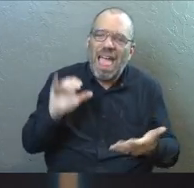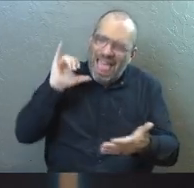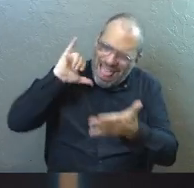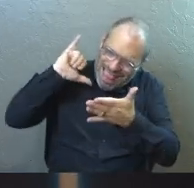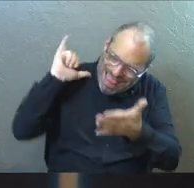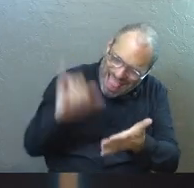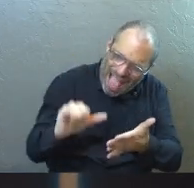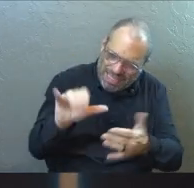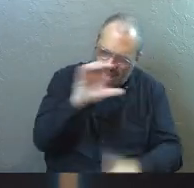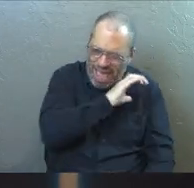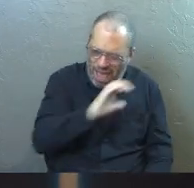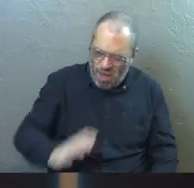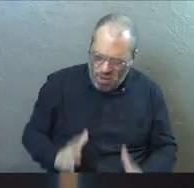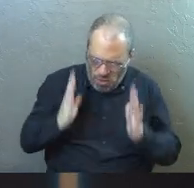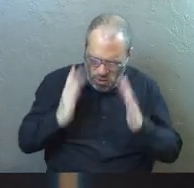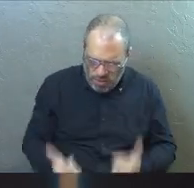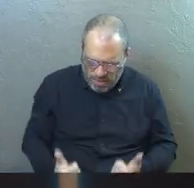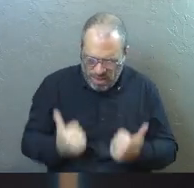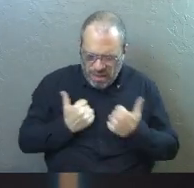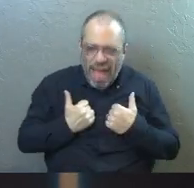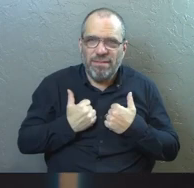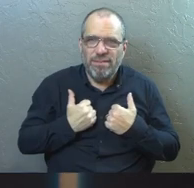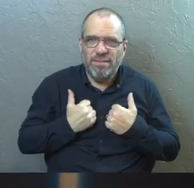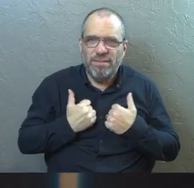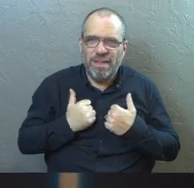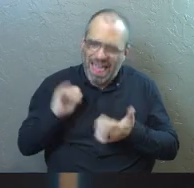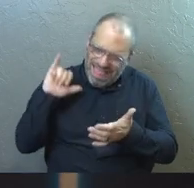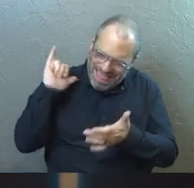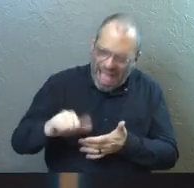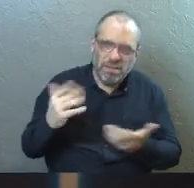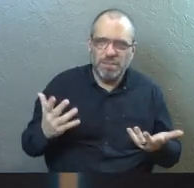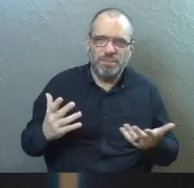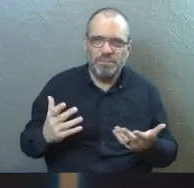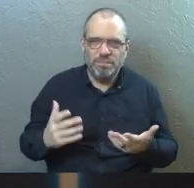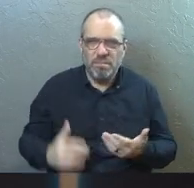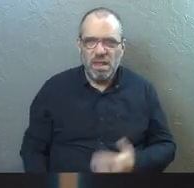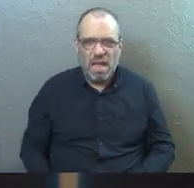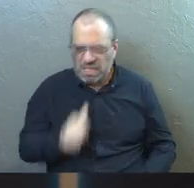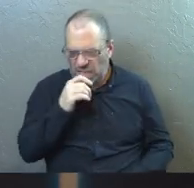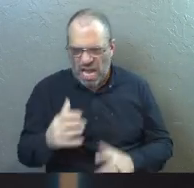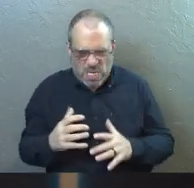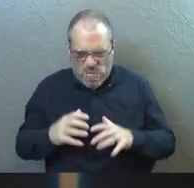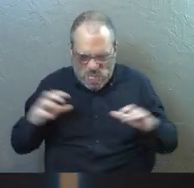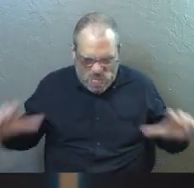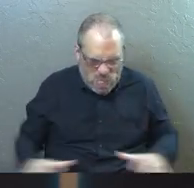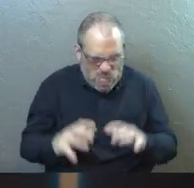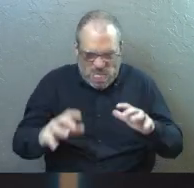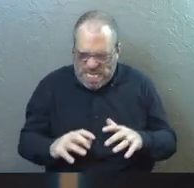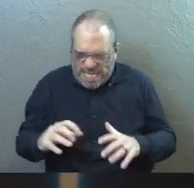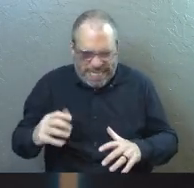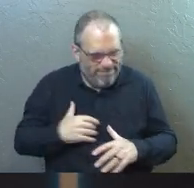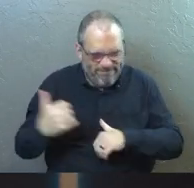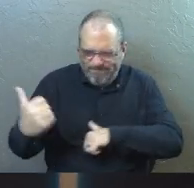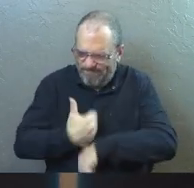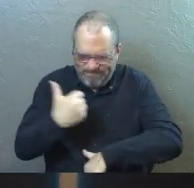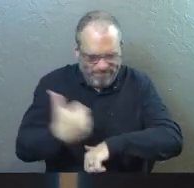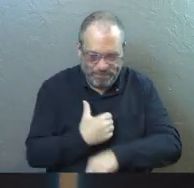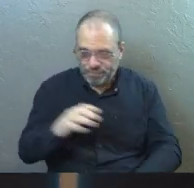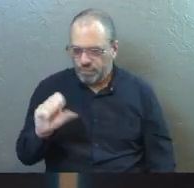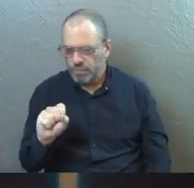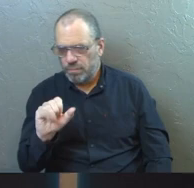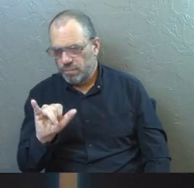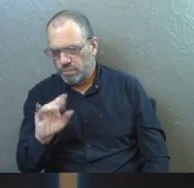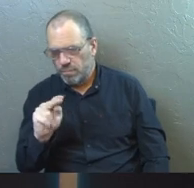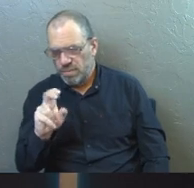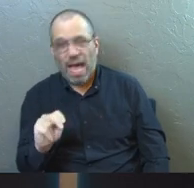That's how the Christian life works. It's not beating yourself up. Simon the sorcerer was